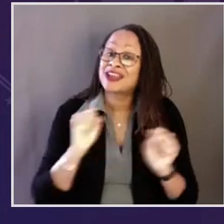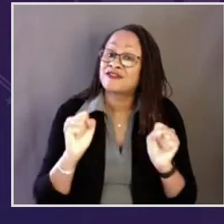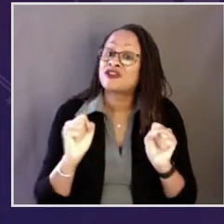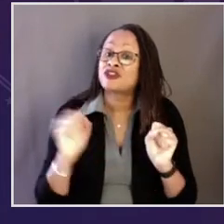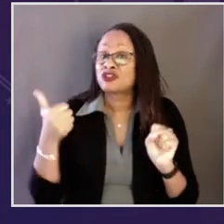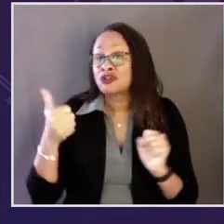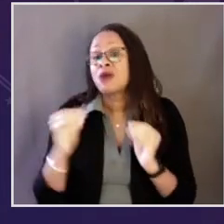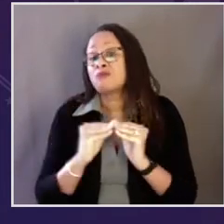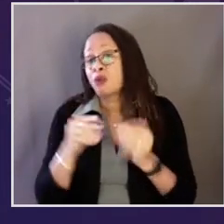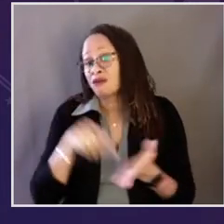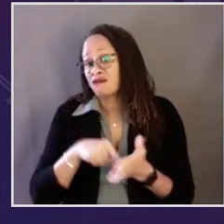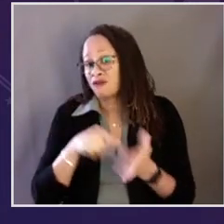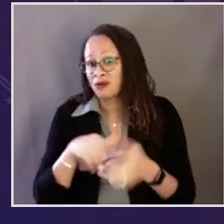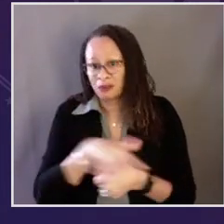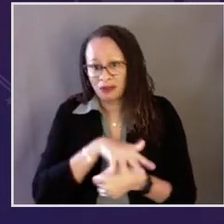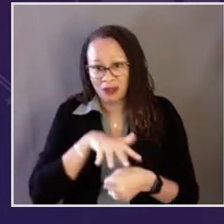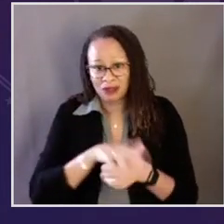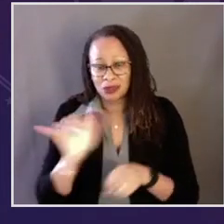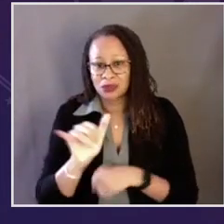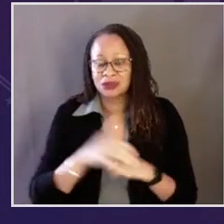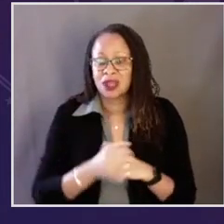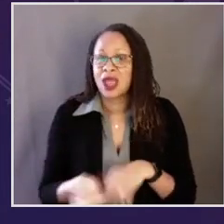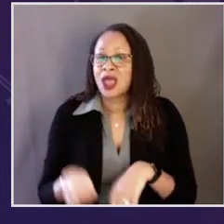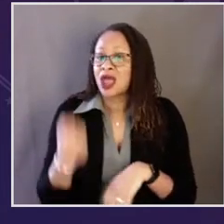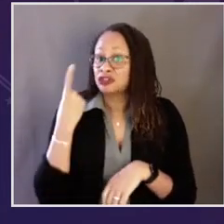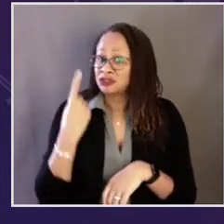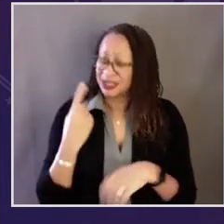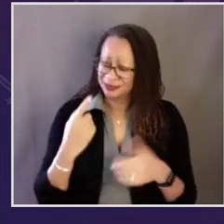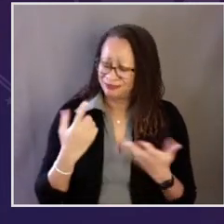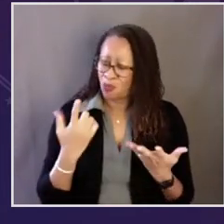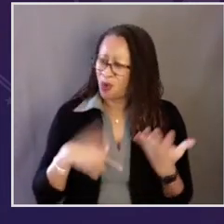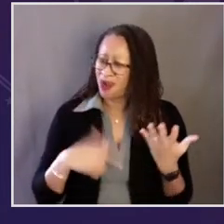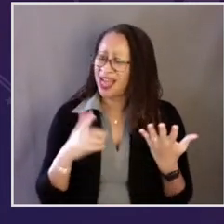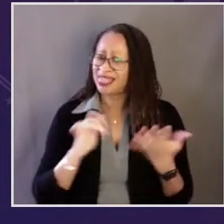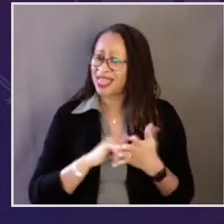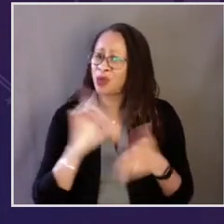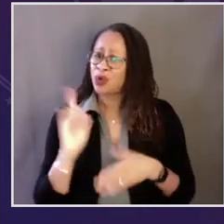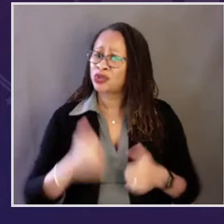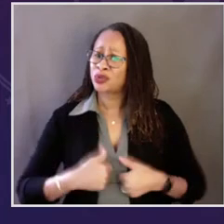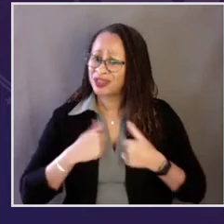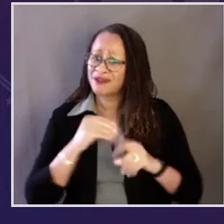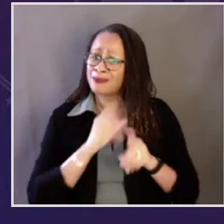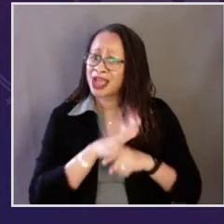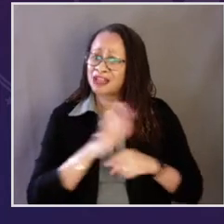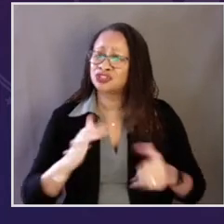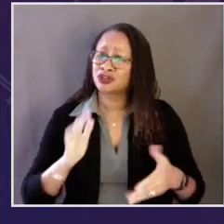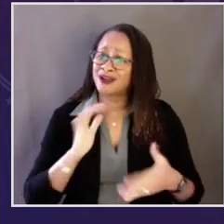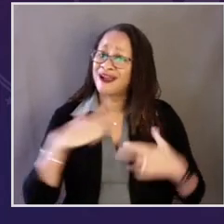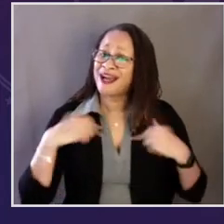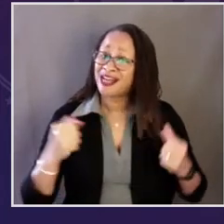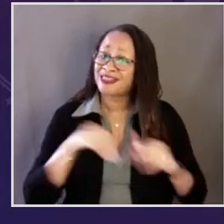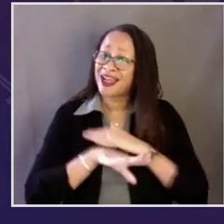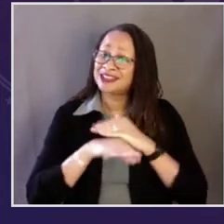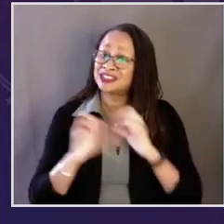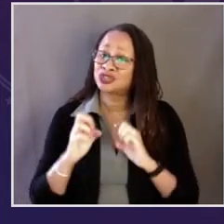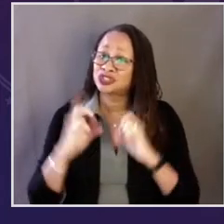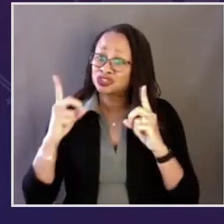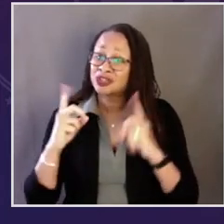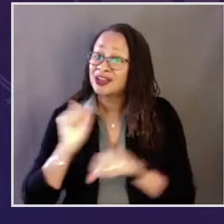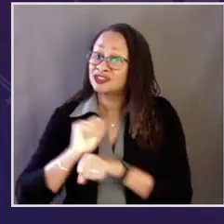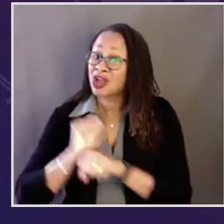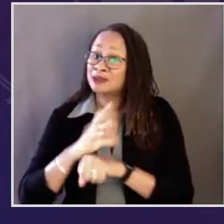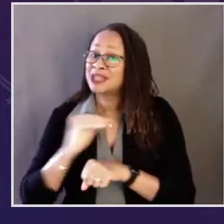create safer, more affordable communities. She also understands where you live impacts on your health,